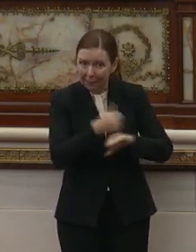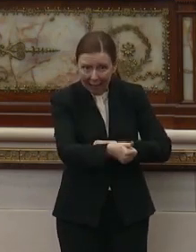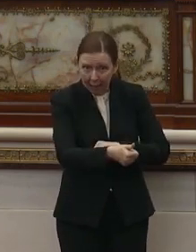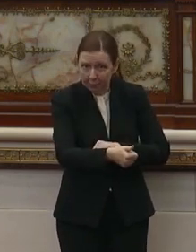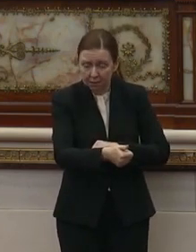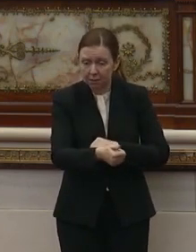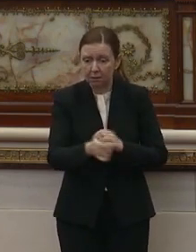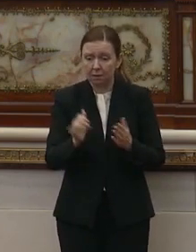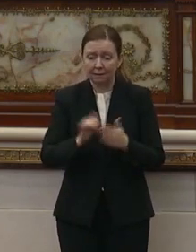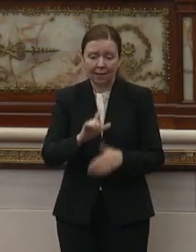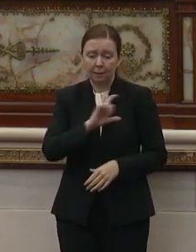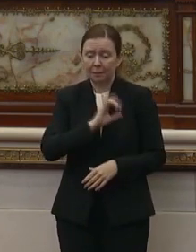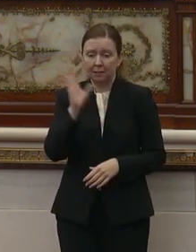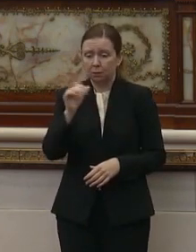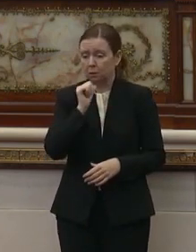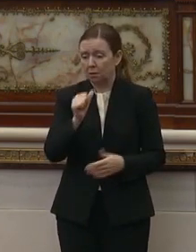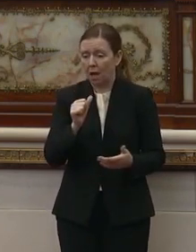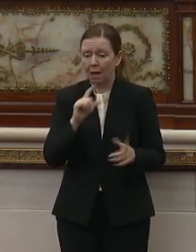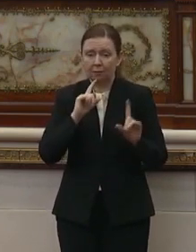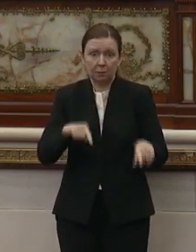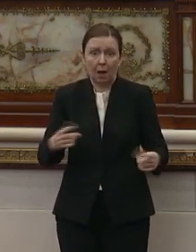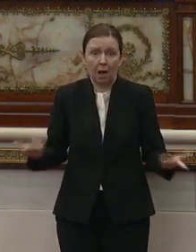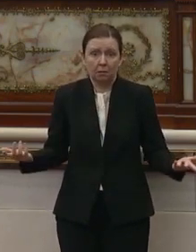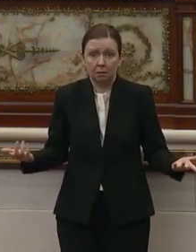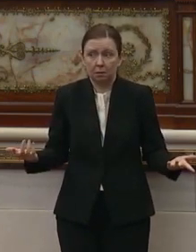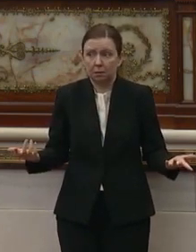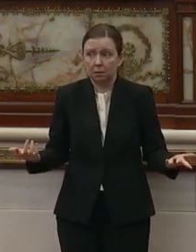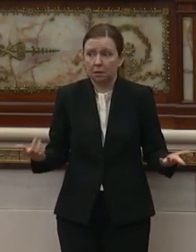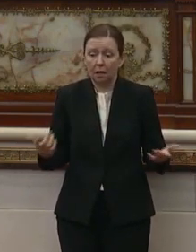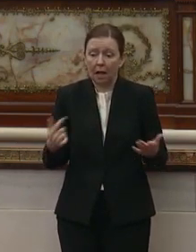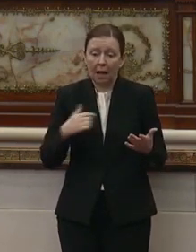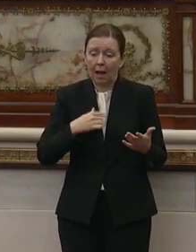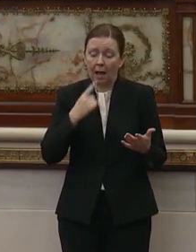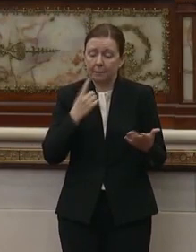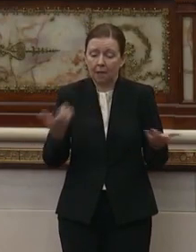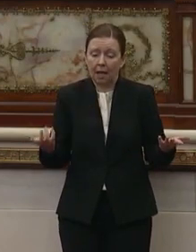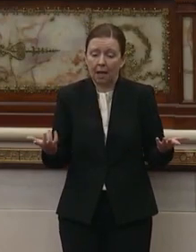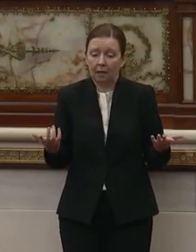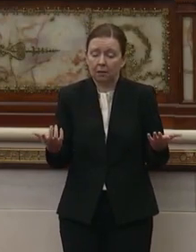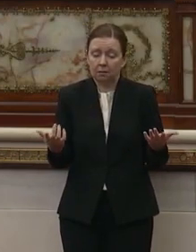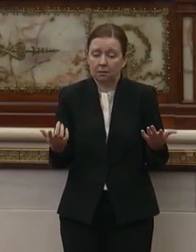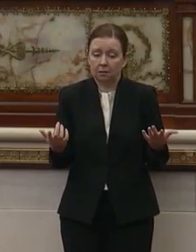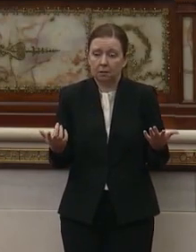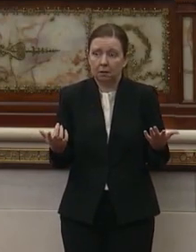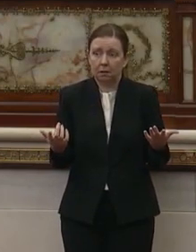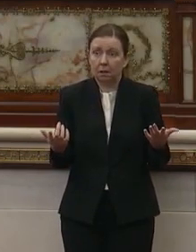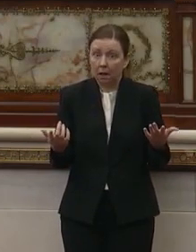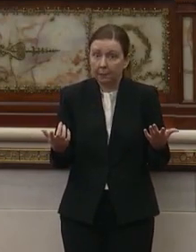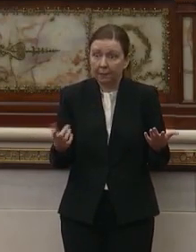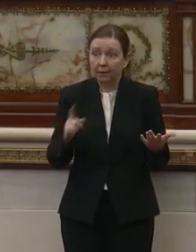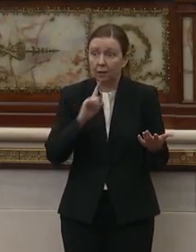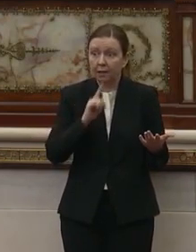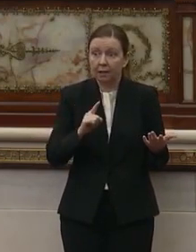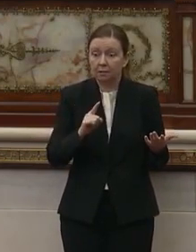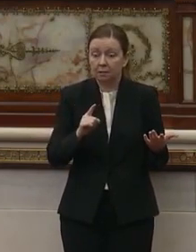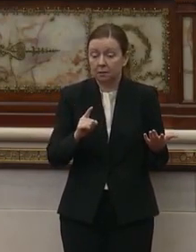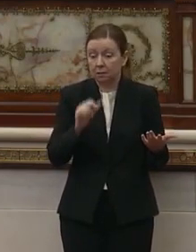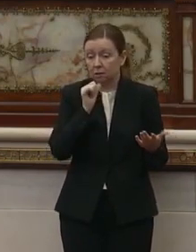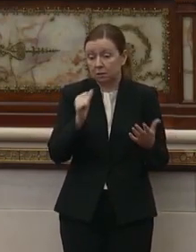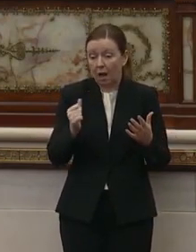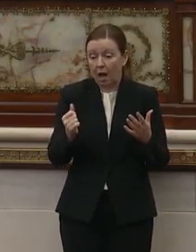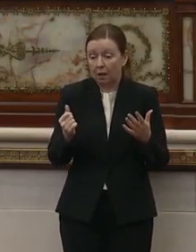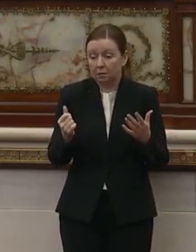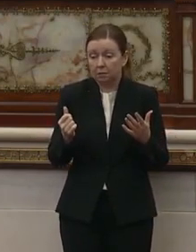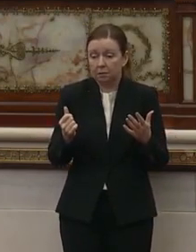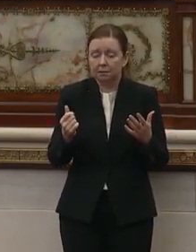the extent the police will not respond. And what I'm saying is, one, while there is not much